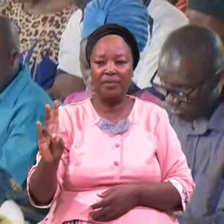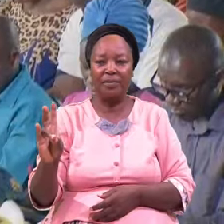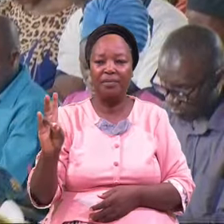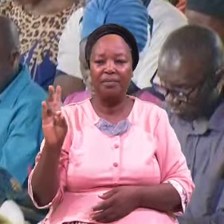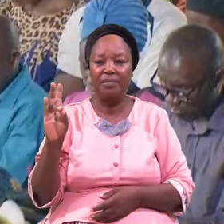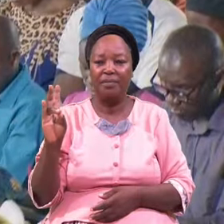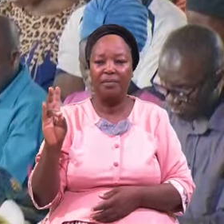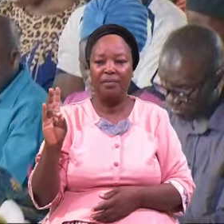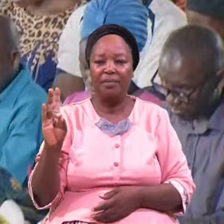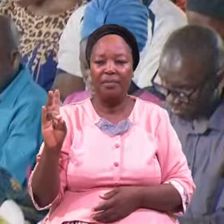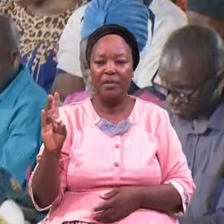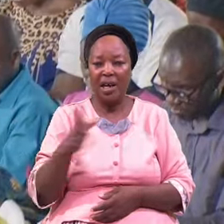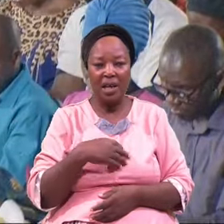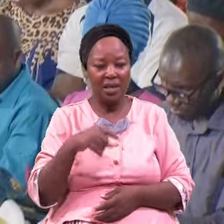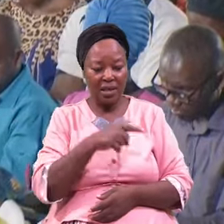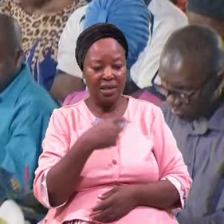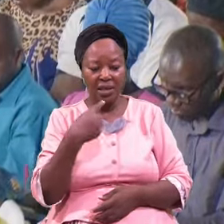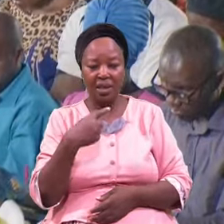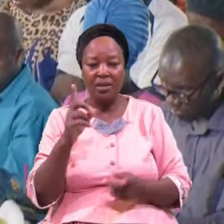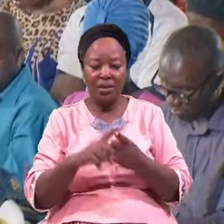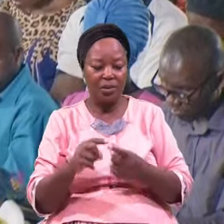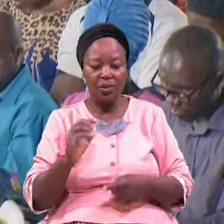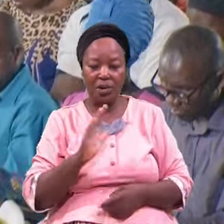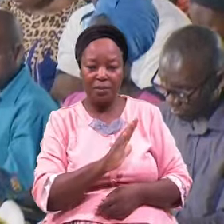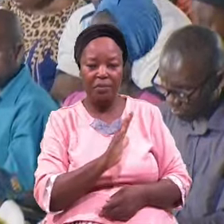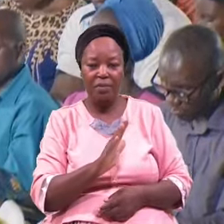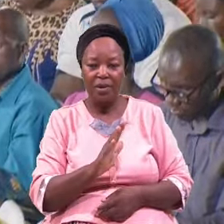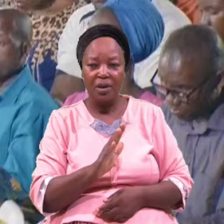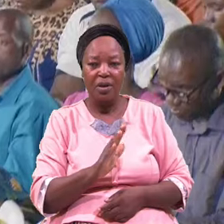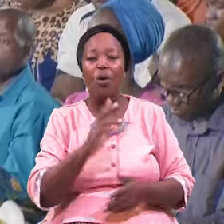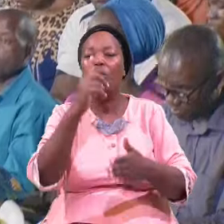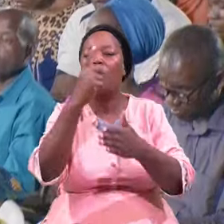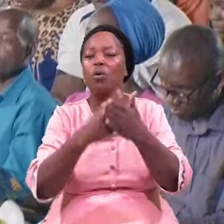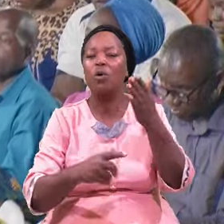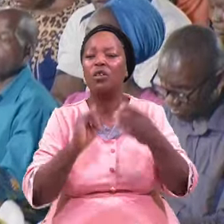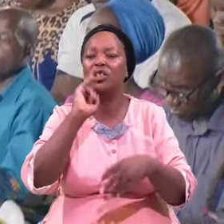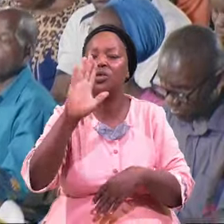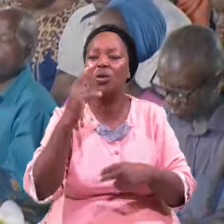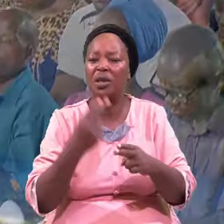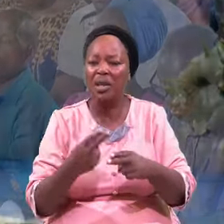And He Said Unto Him What Is Thy Name